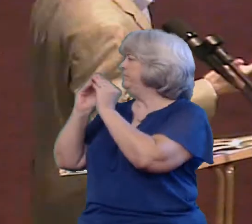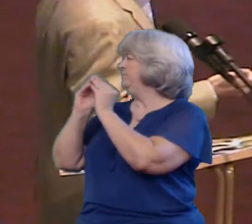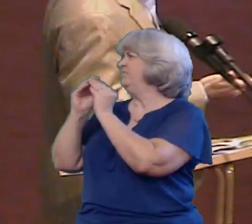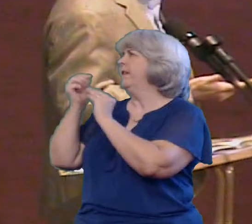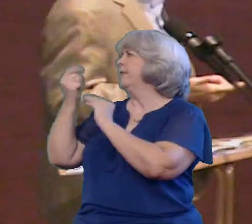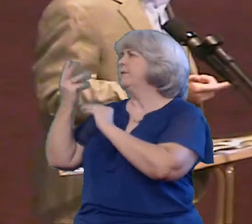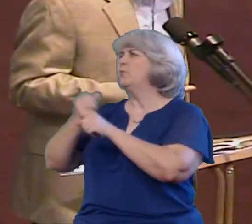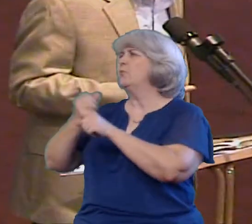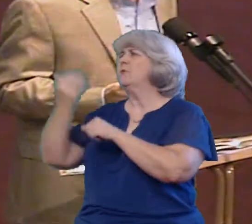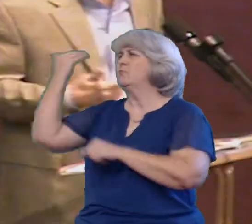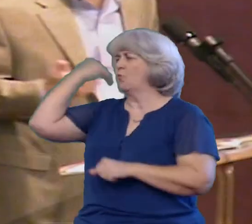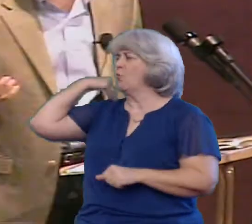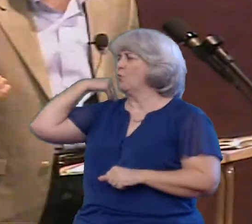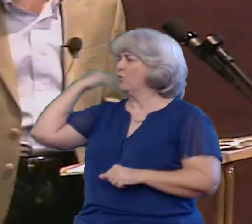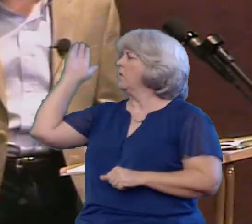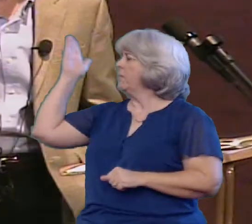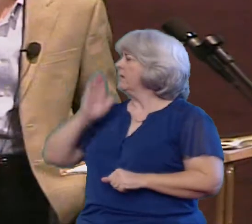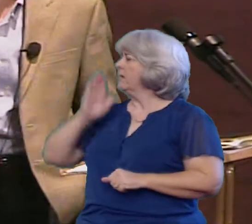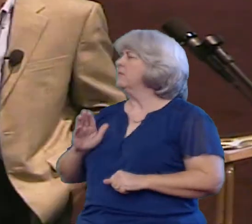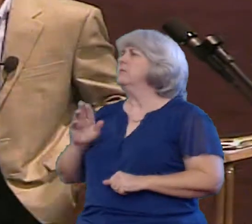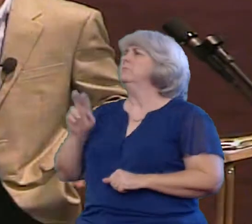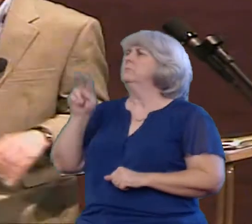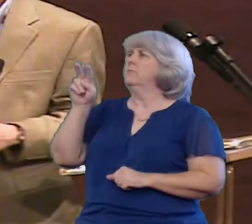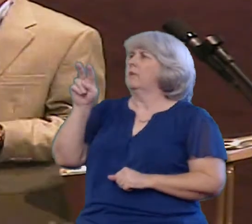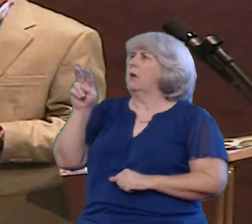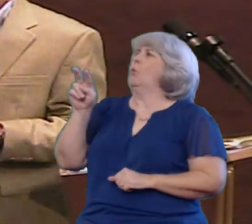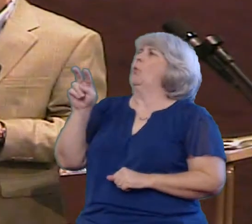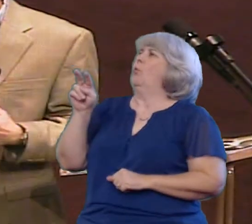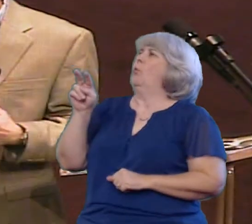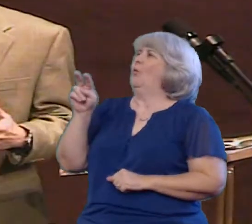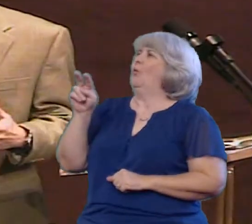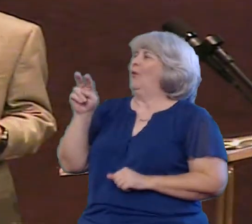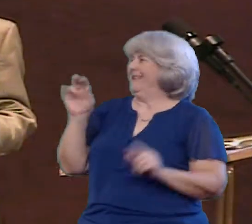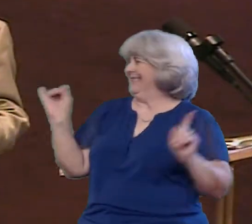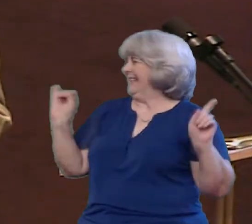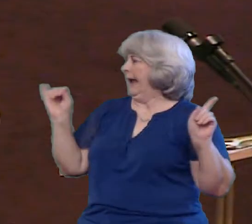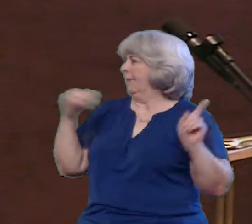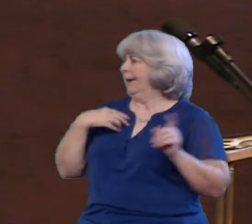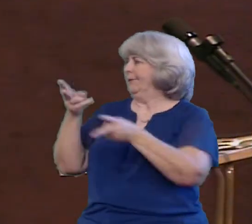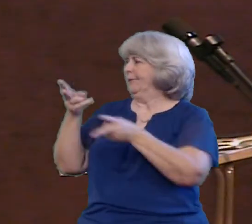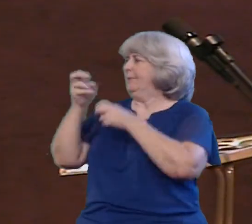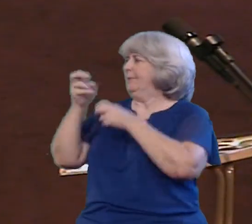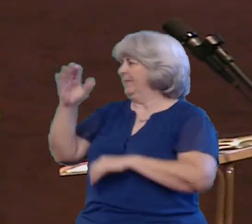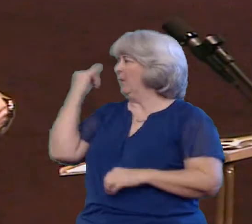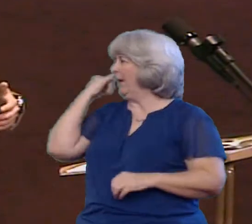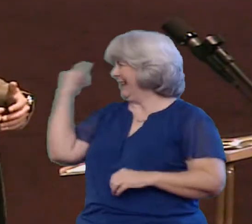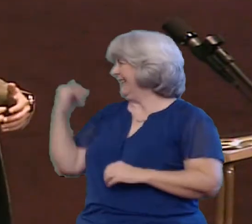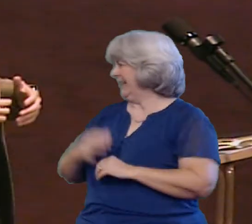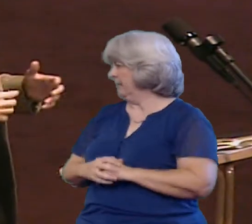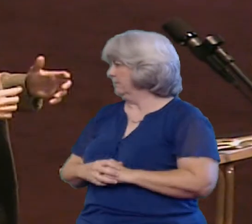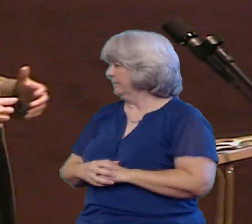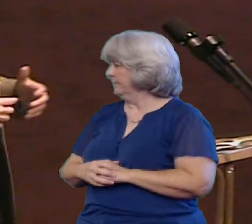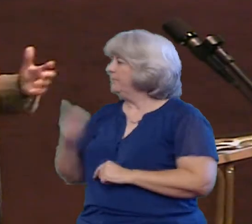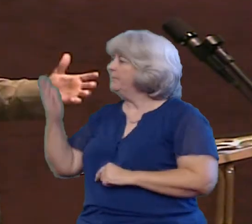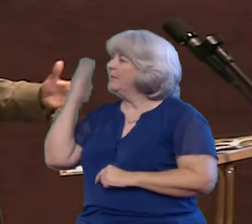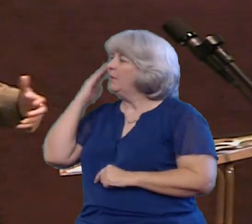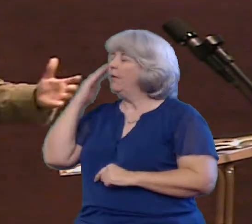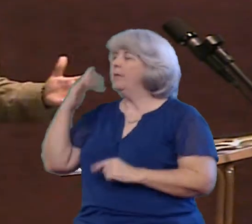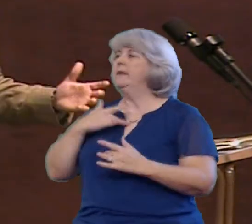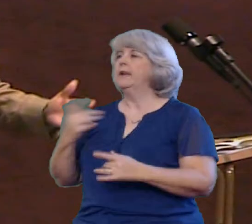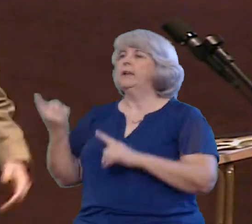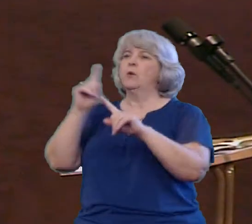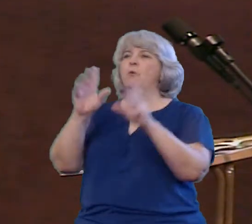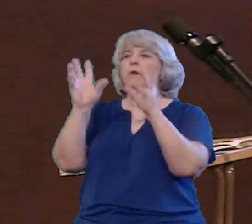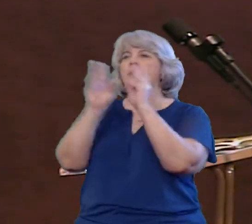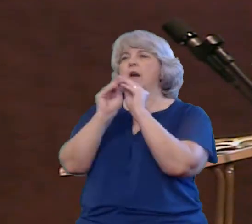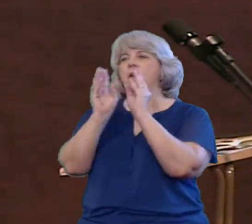did this example And it really kind of stood out Because most of the time when we're at conferences And you know, we're sitting in lunches